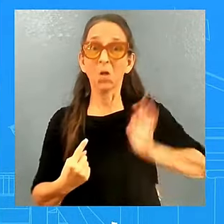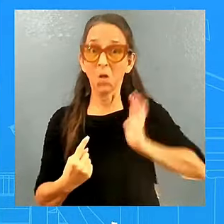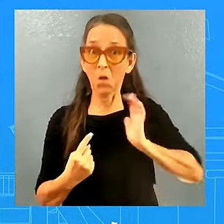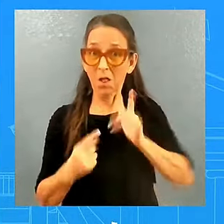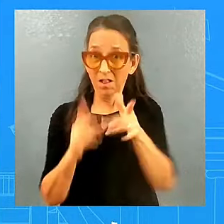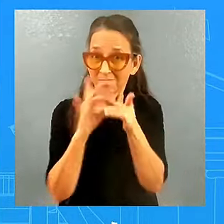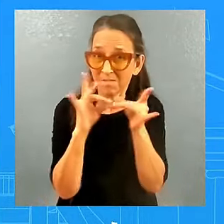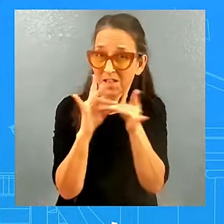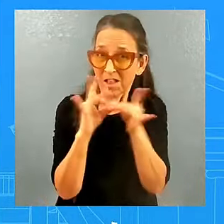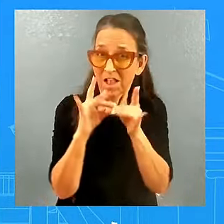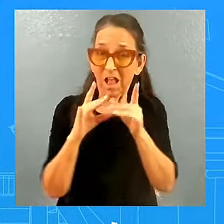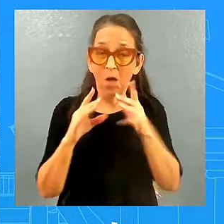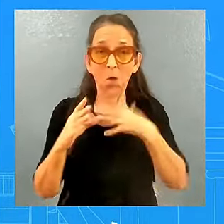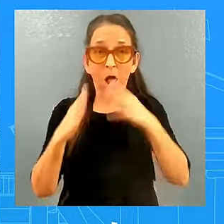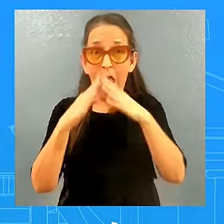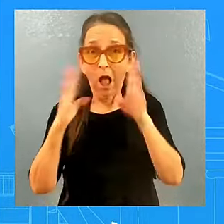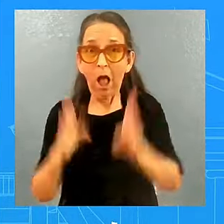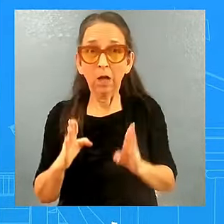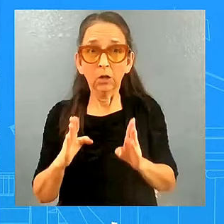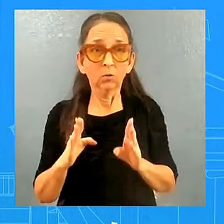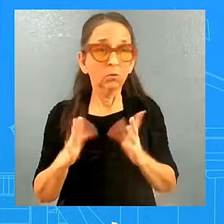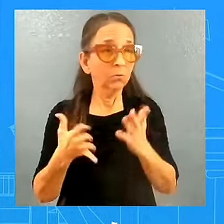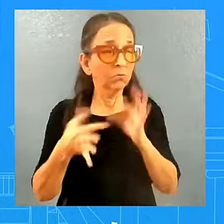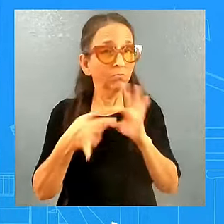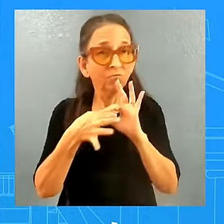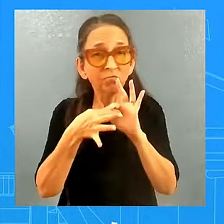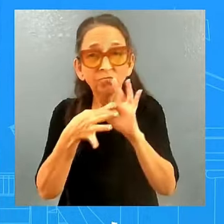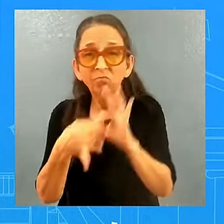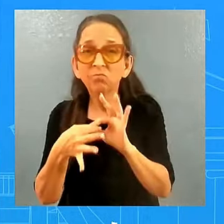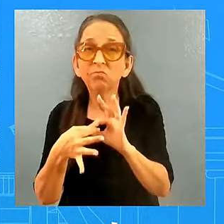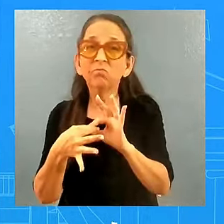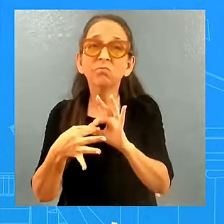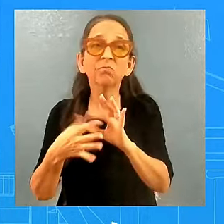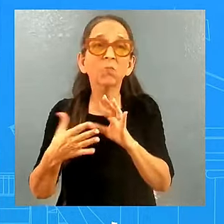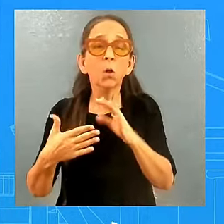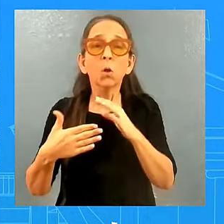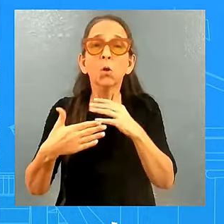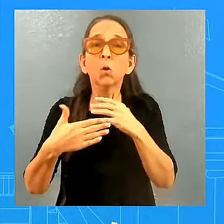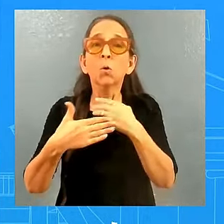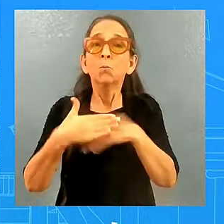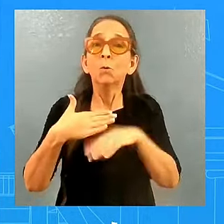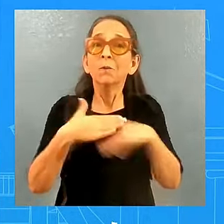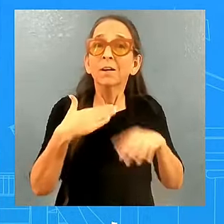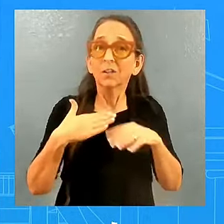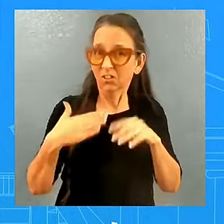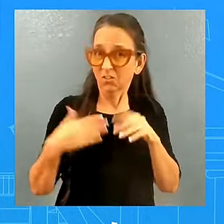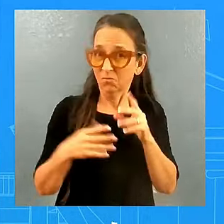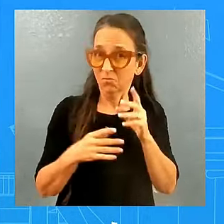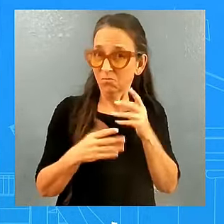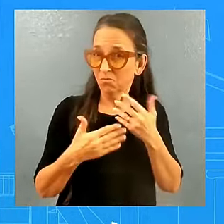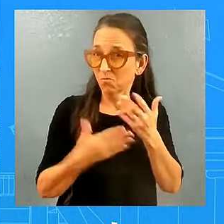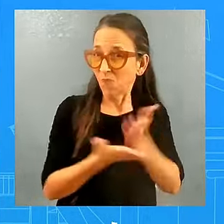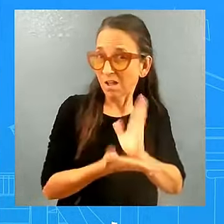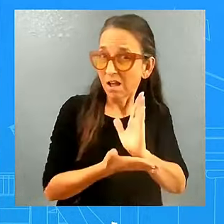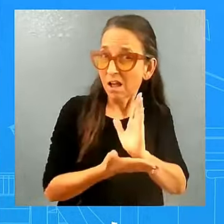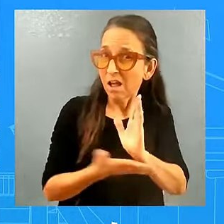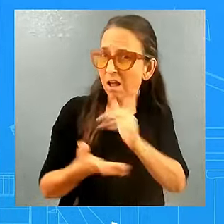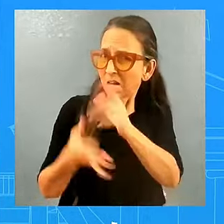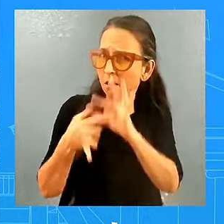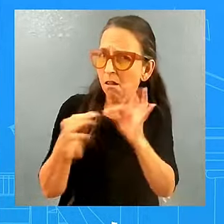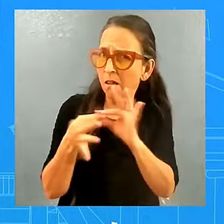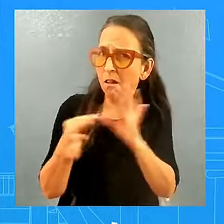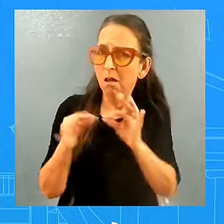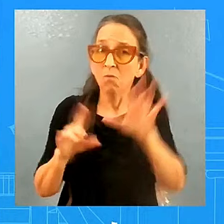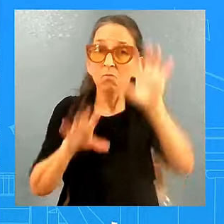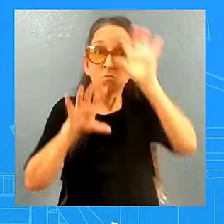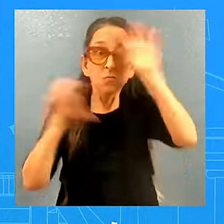reproductive rights did not change from pre and post election. The president repeatedly referred to Donald Trump as